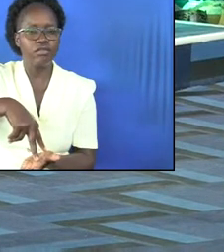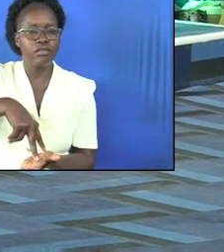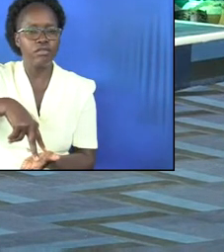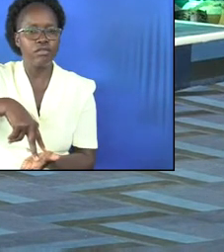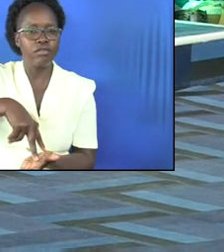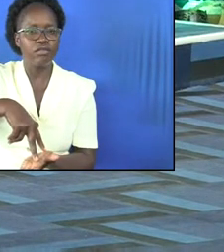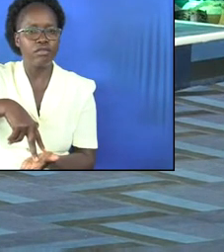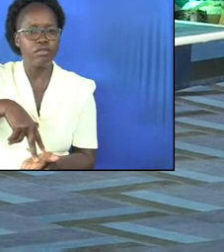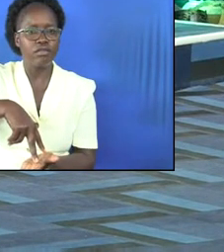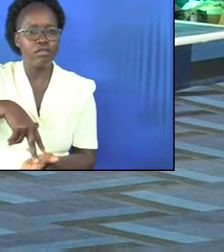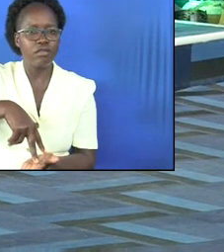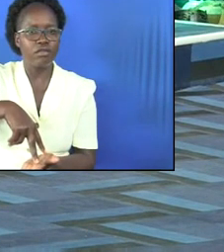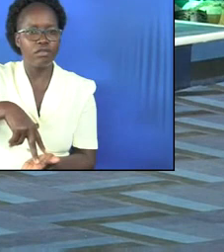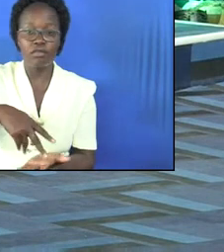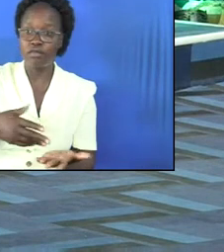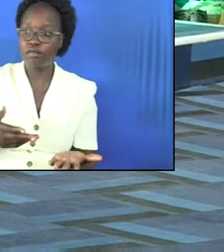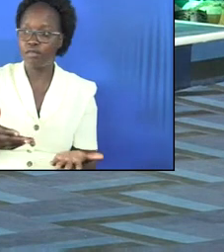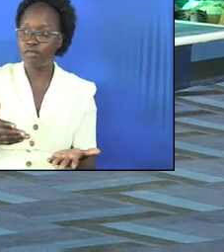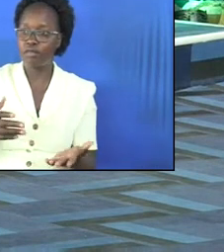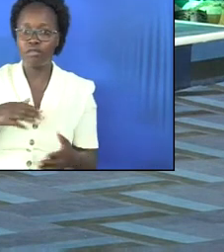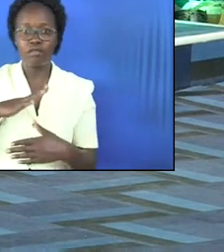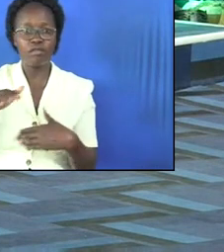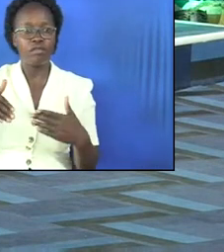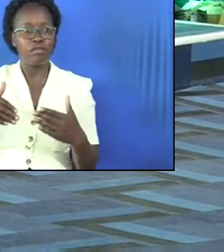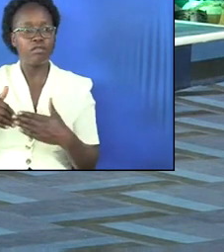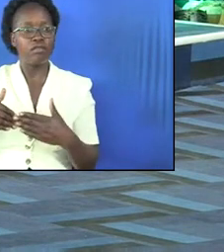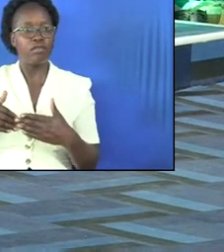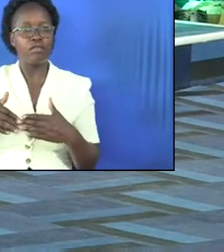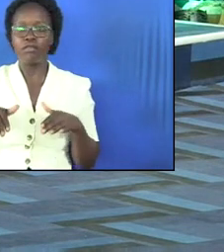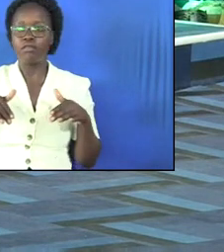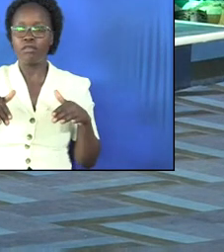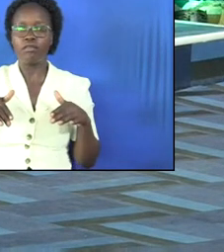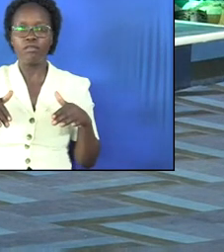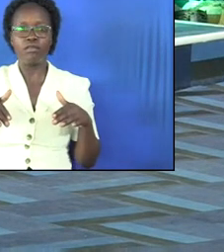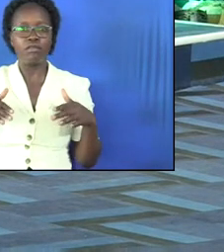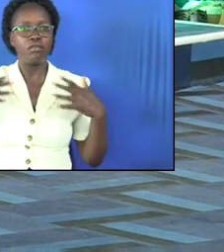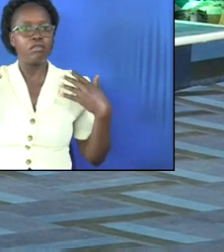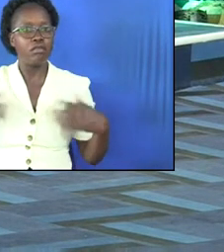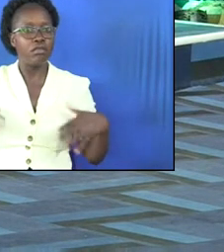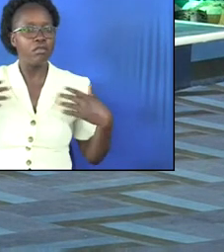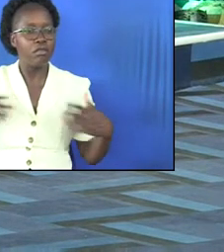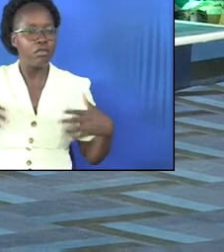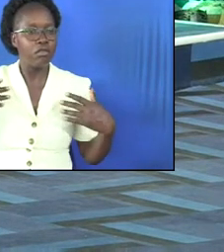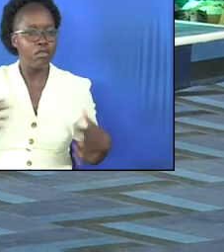just like i am standing everyone who was waiting and wailing